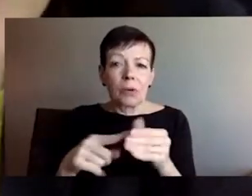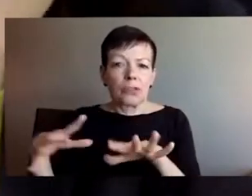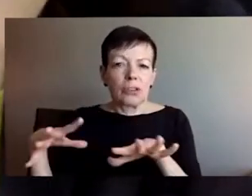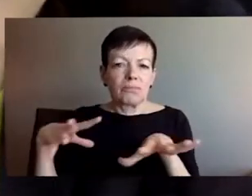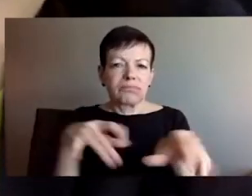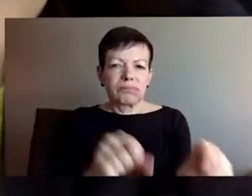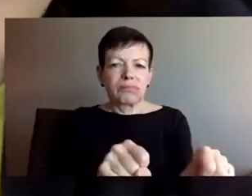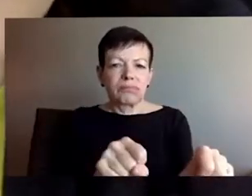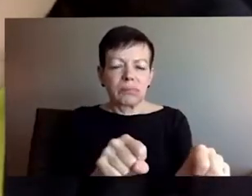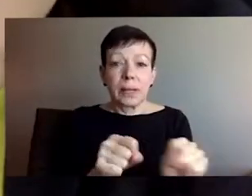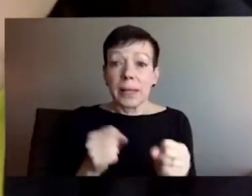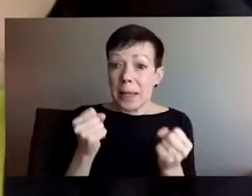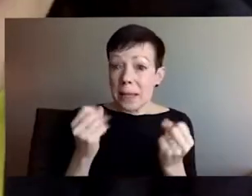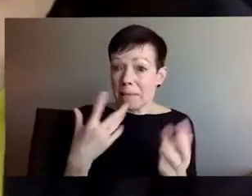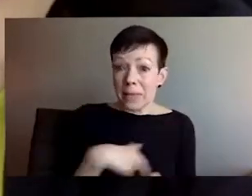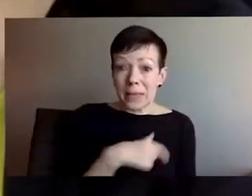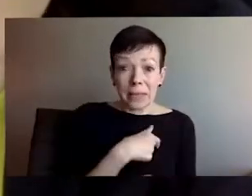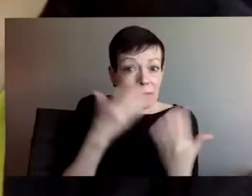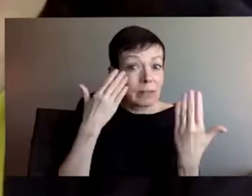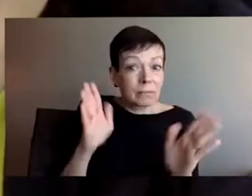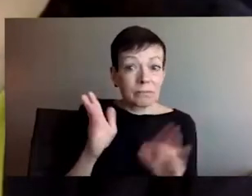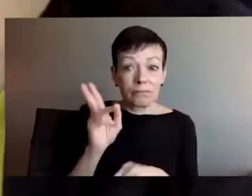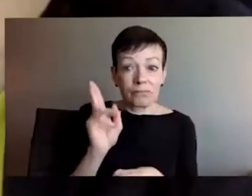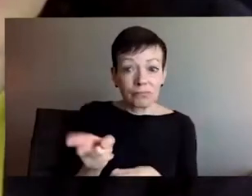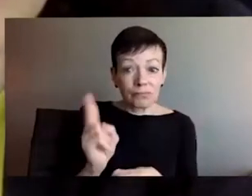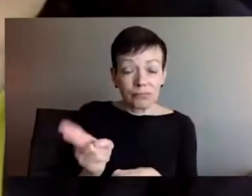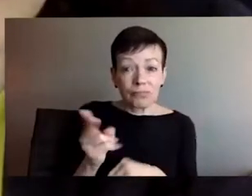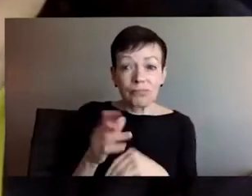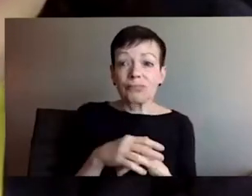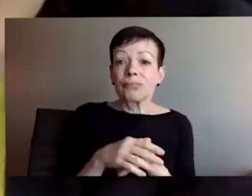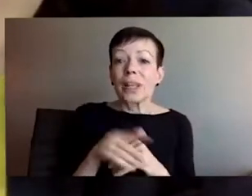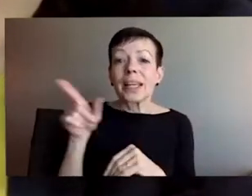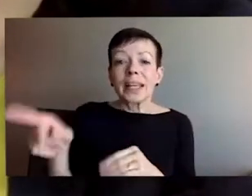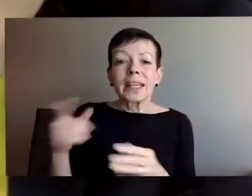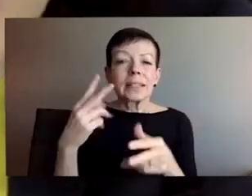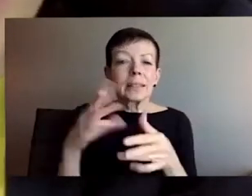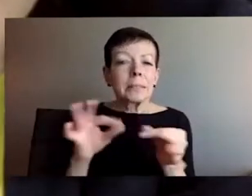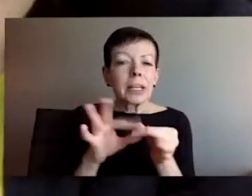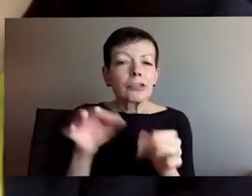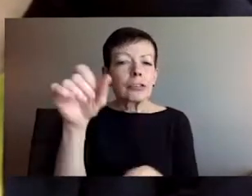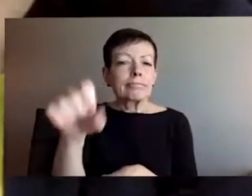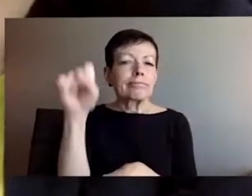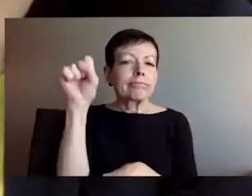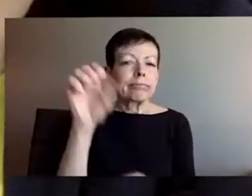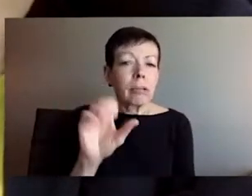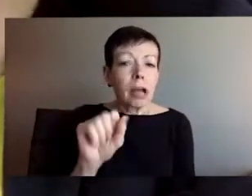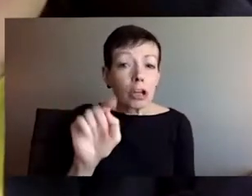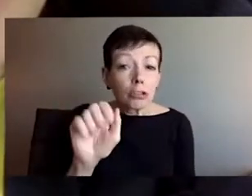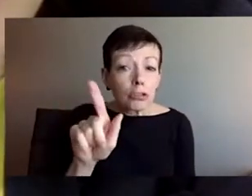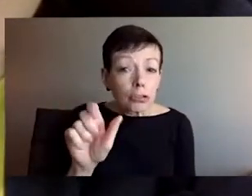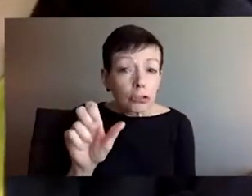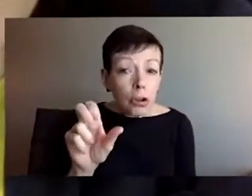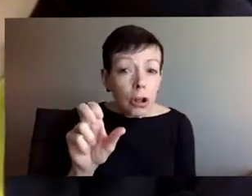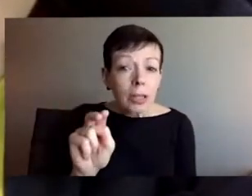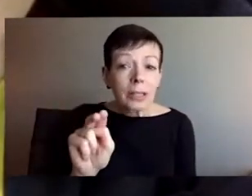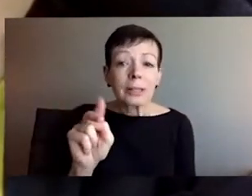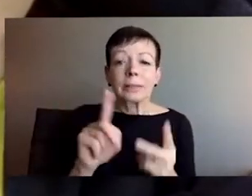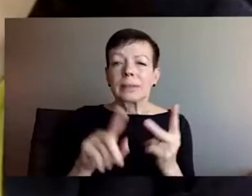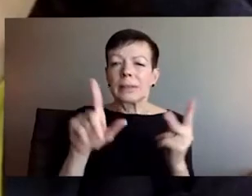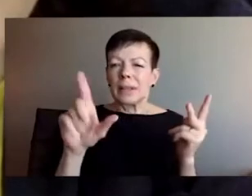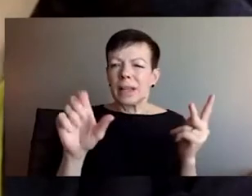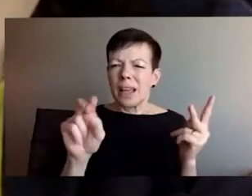media, as well as other instances about his remarks, um, early on in terms of, I think the framing, um,